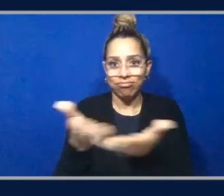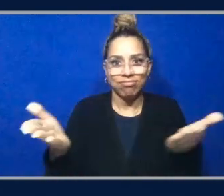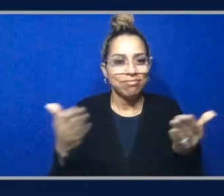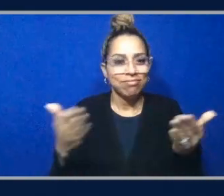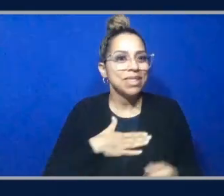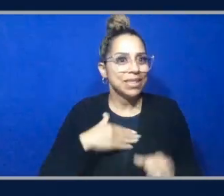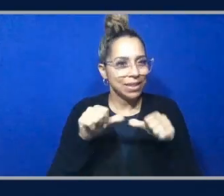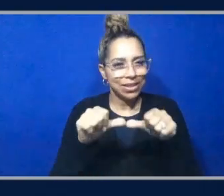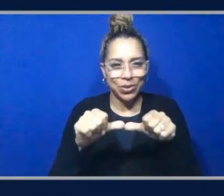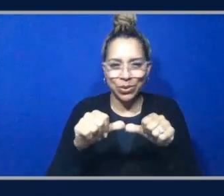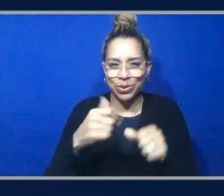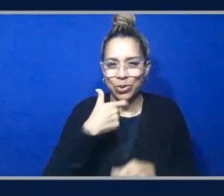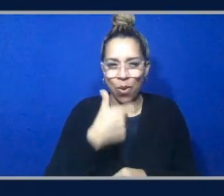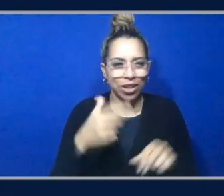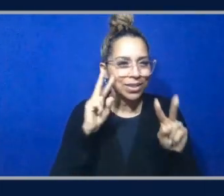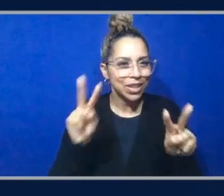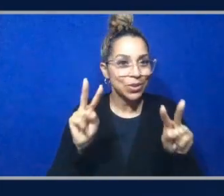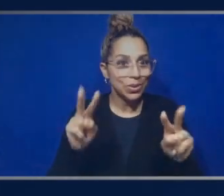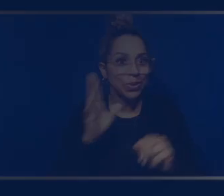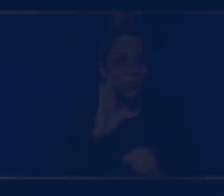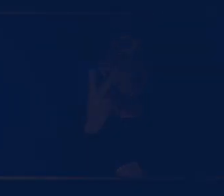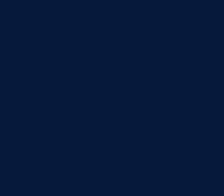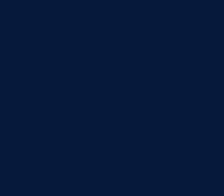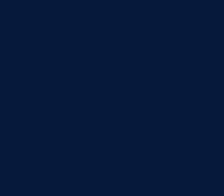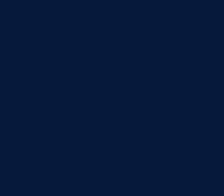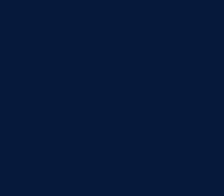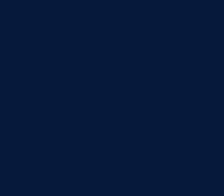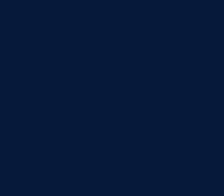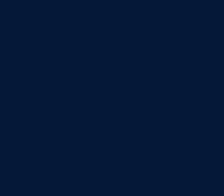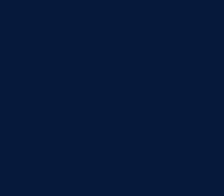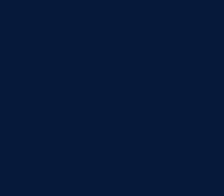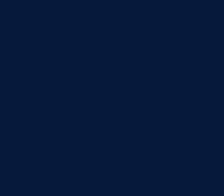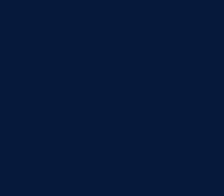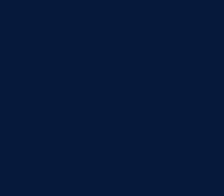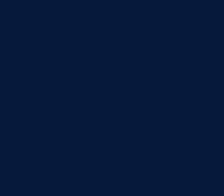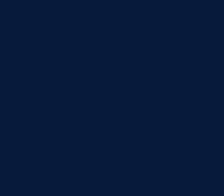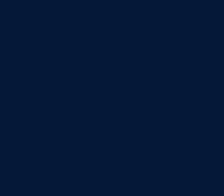see more launches that are going on throughout the week you